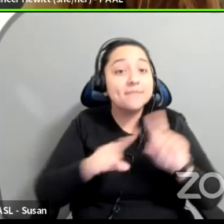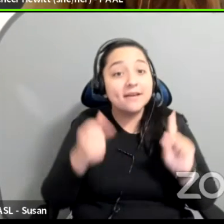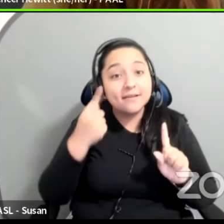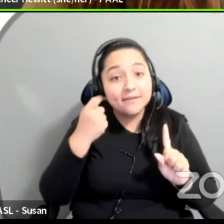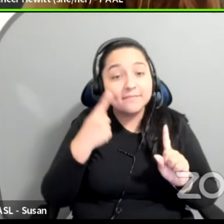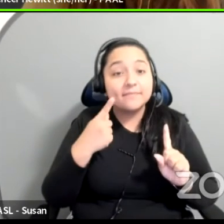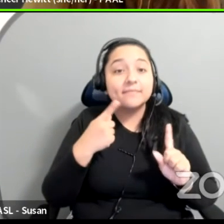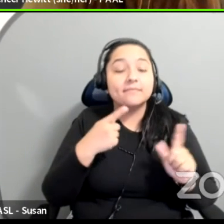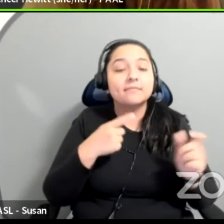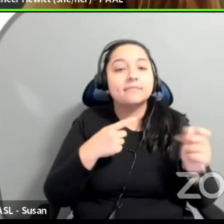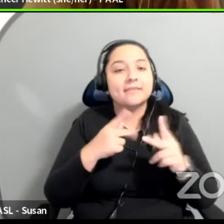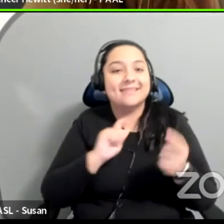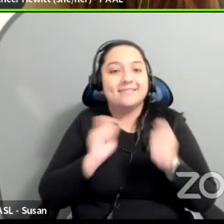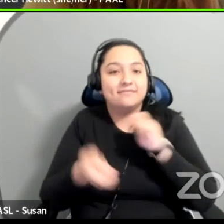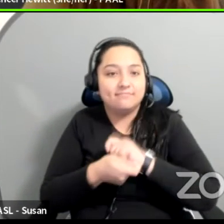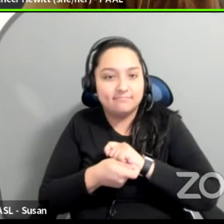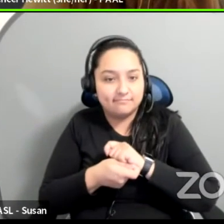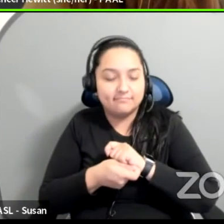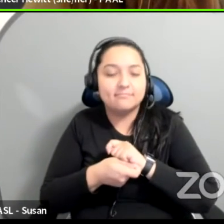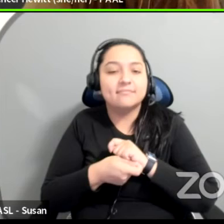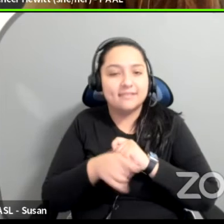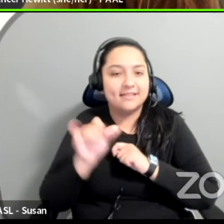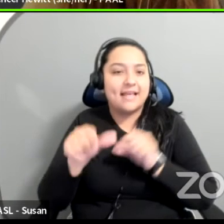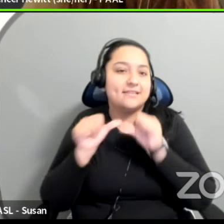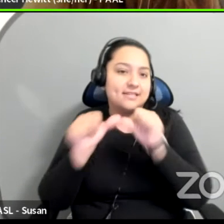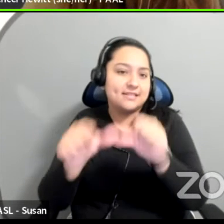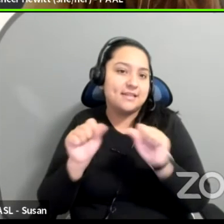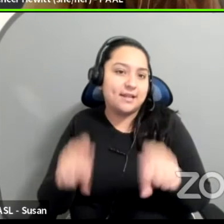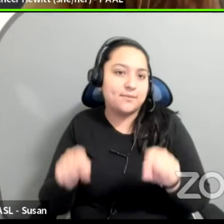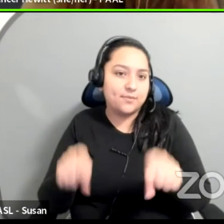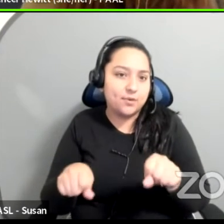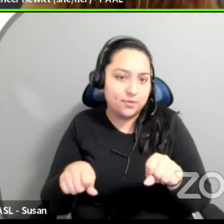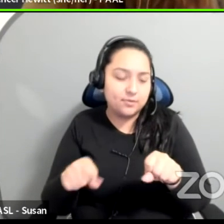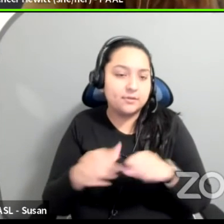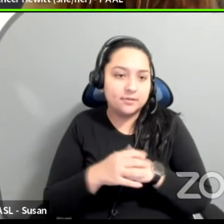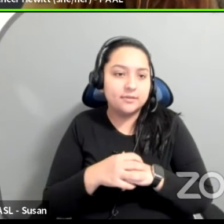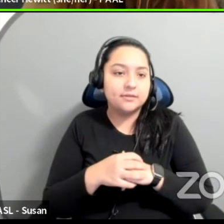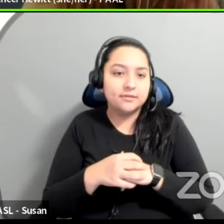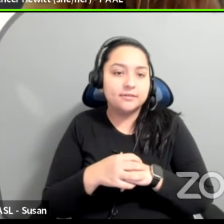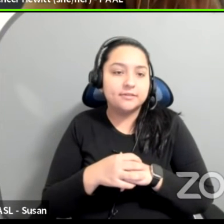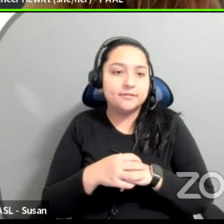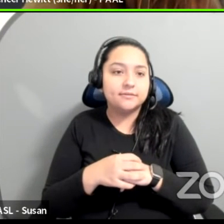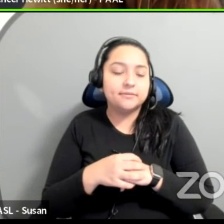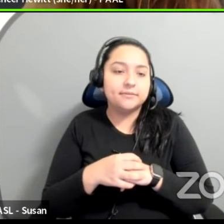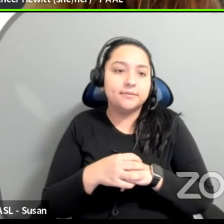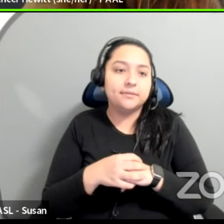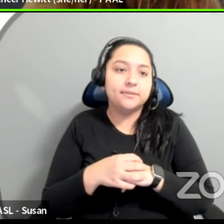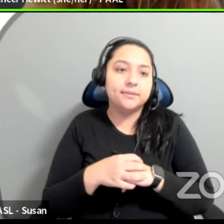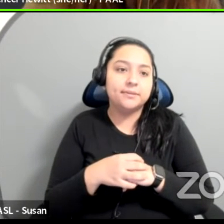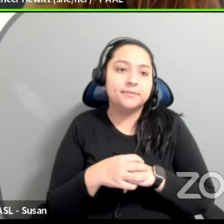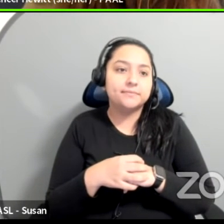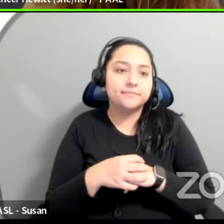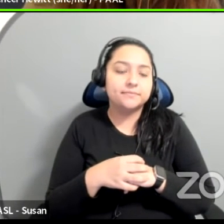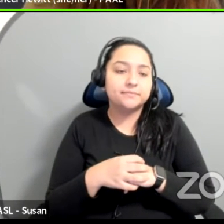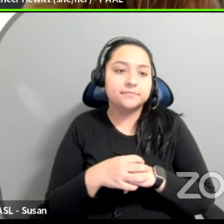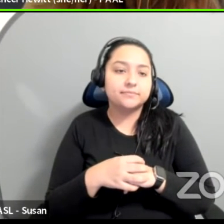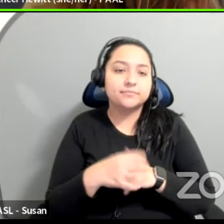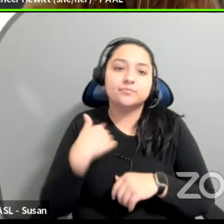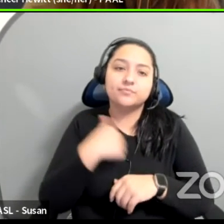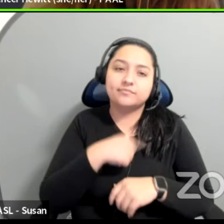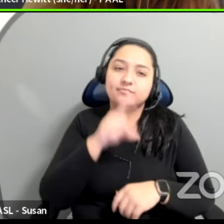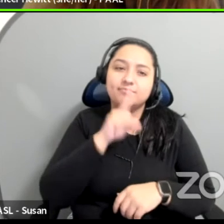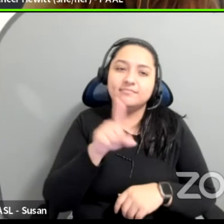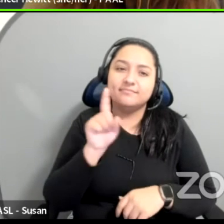still in the middle of a pandemic middle being, uh, you know, a vast and unidentifiable ending scope, um, we really need to